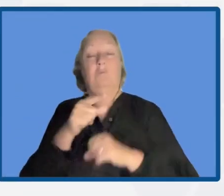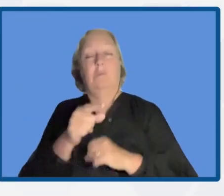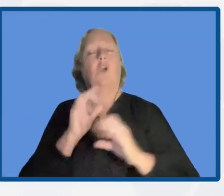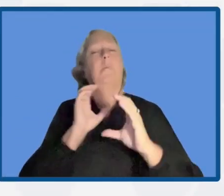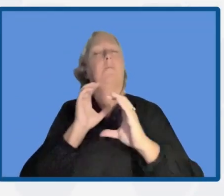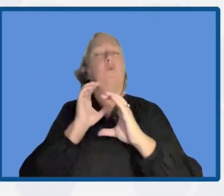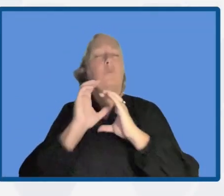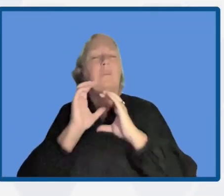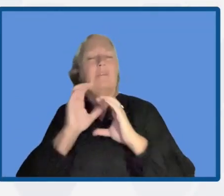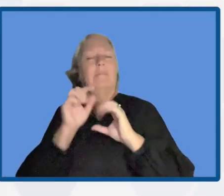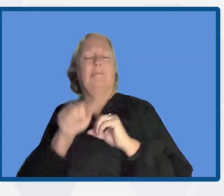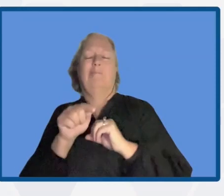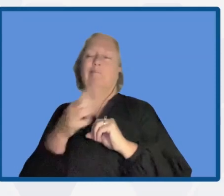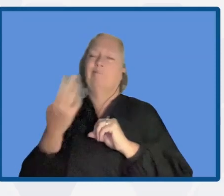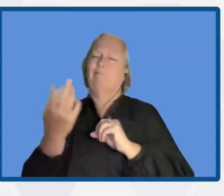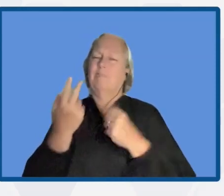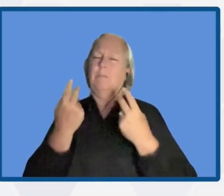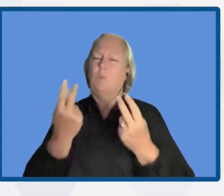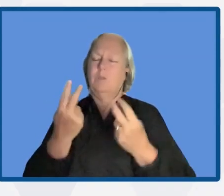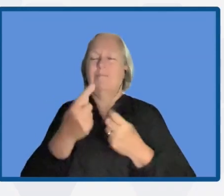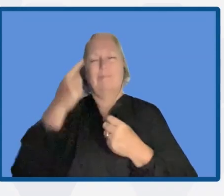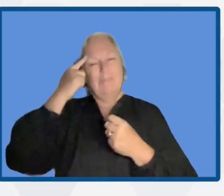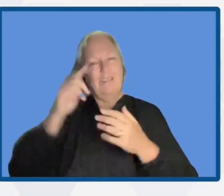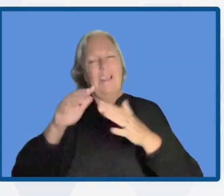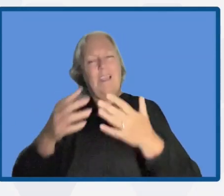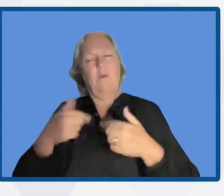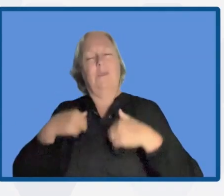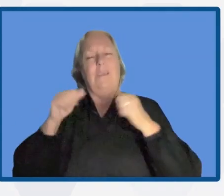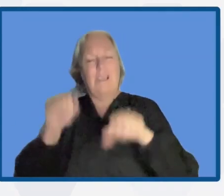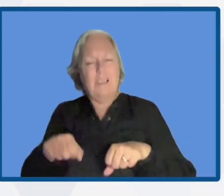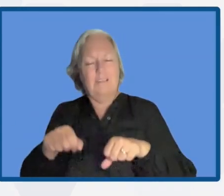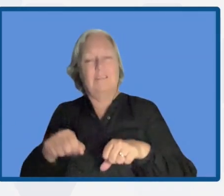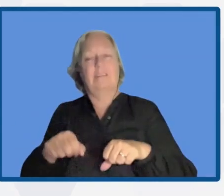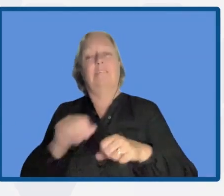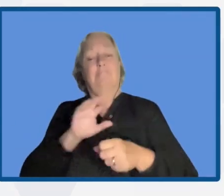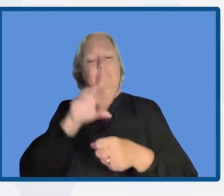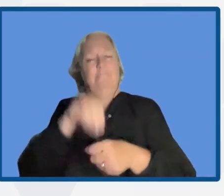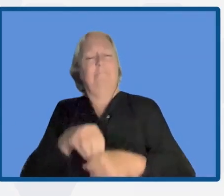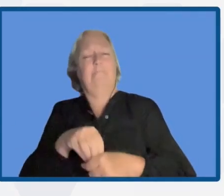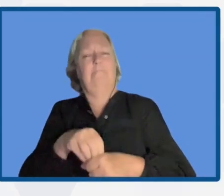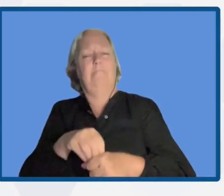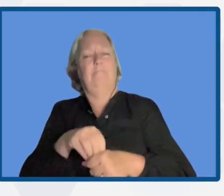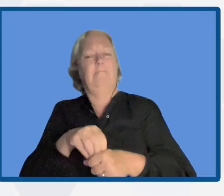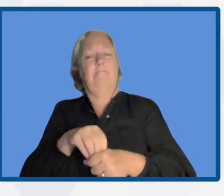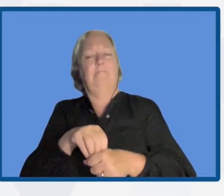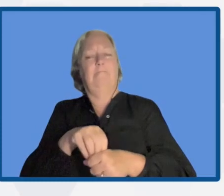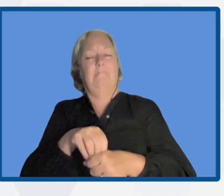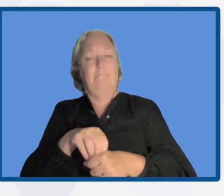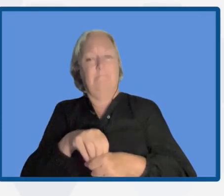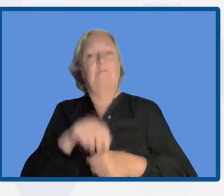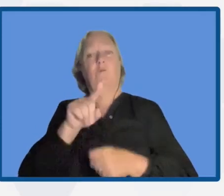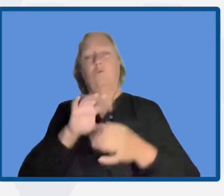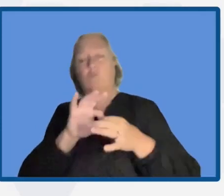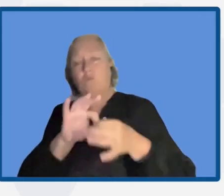are extremely important. How we can ensure the participation by engaging in good